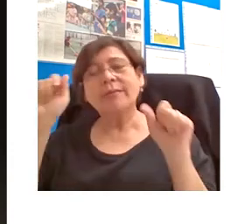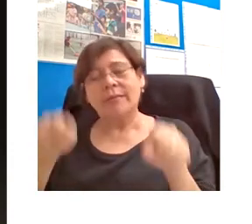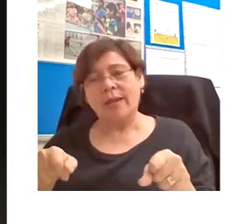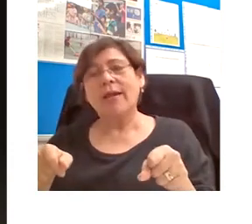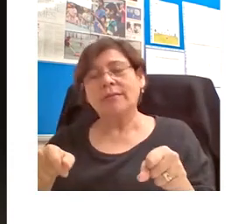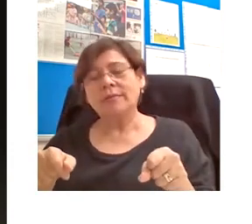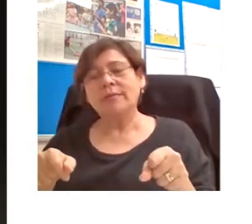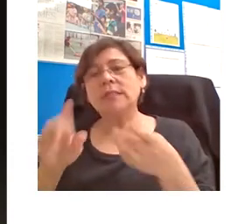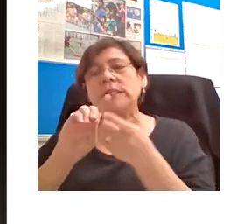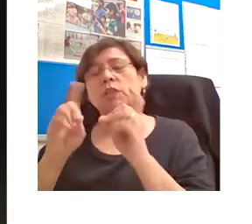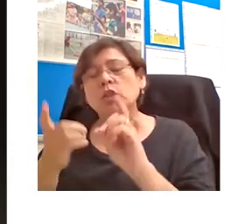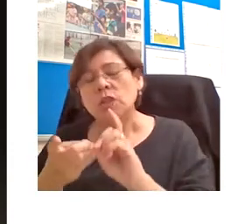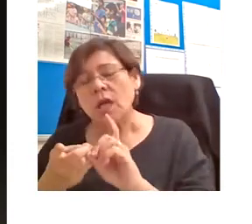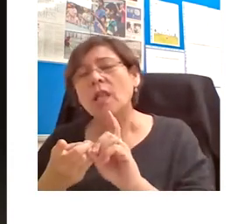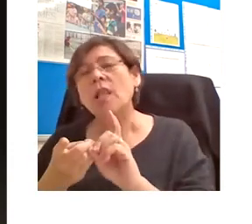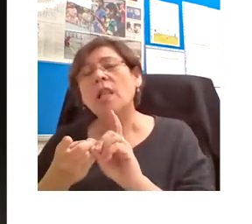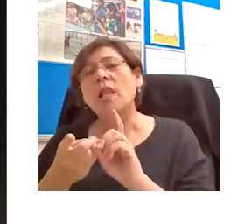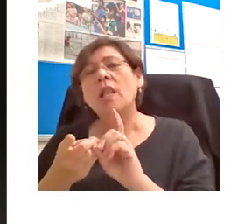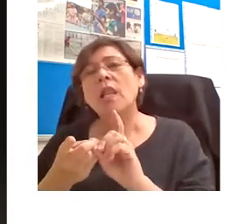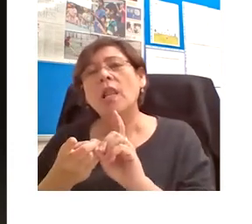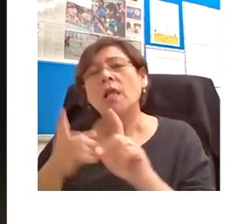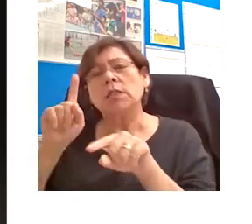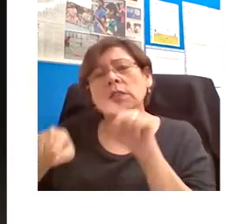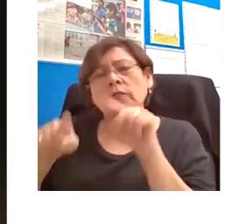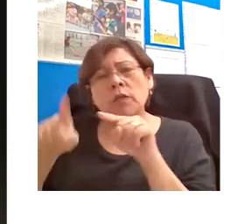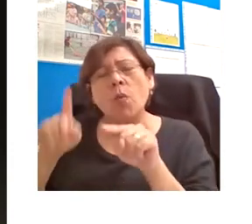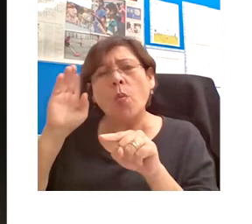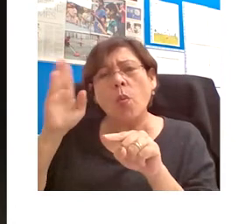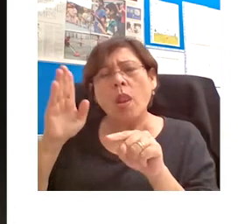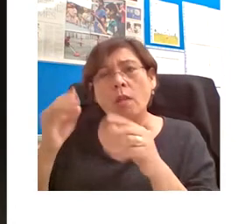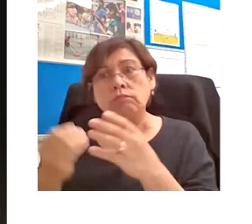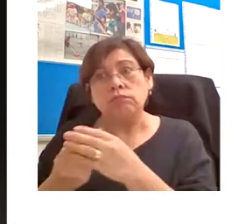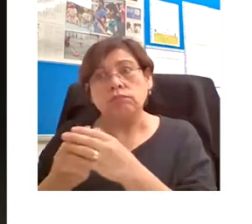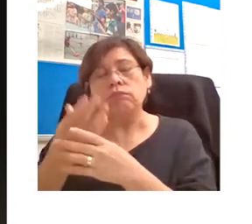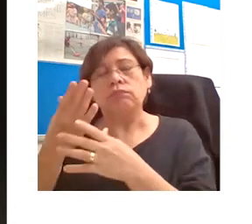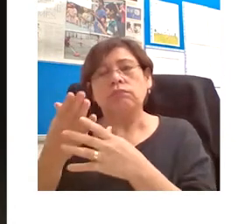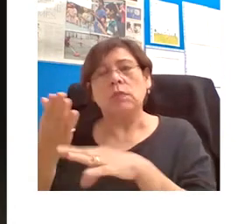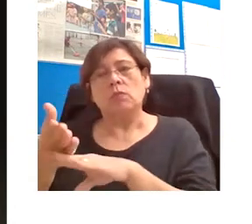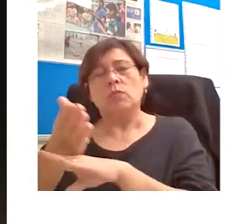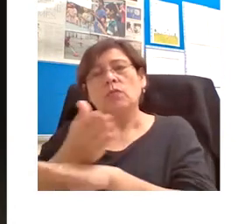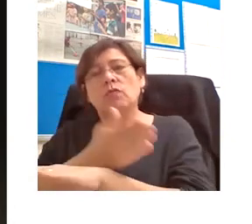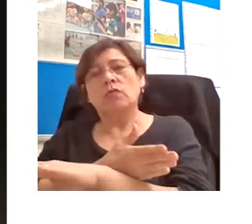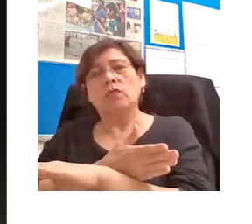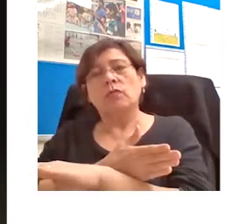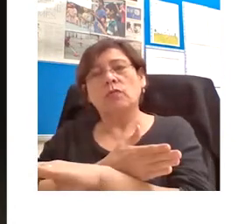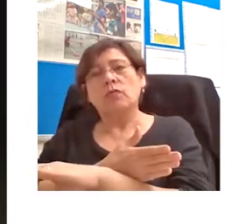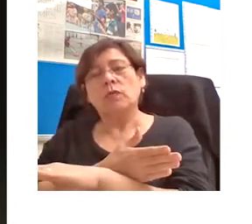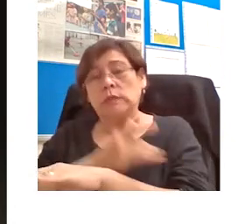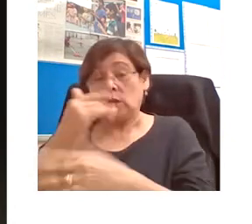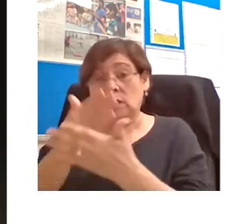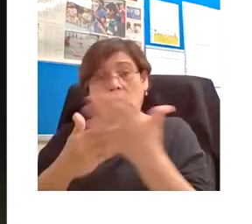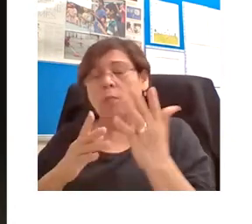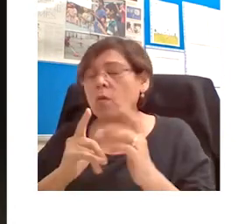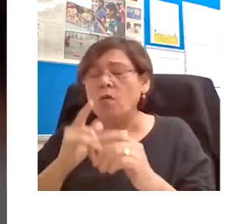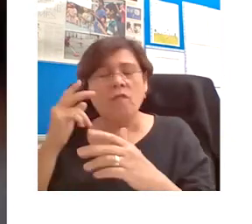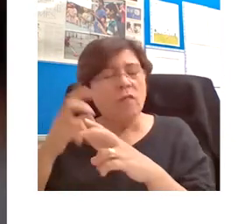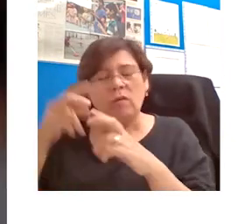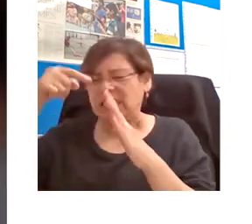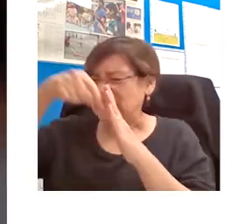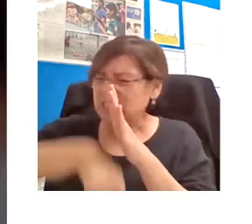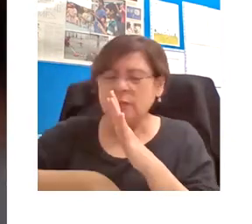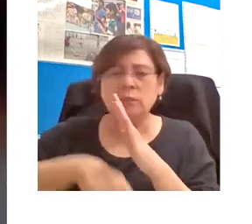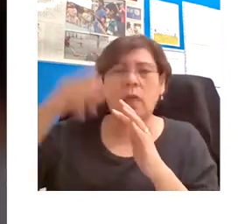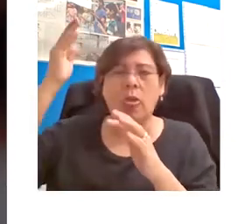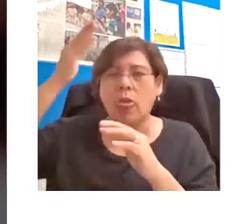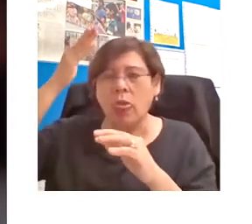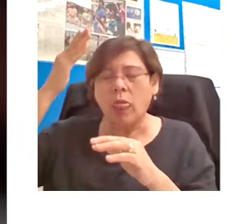likewise proliferating on the internet, the best of which provide brief and highly effective introductions to complex subjects, very